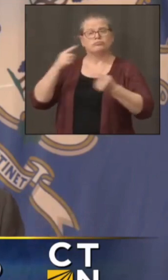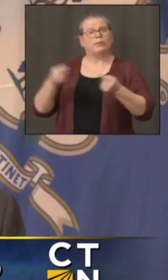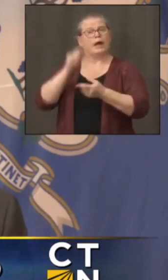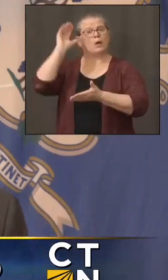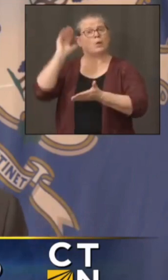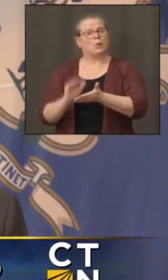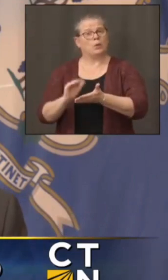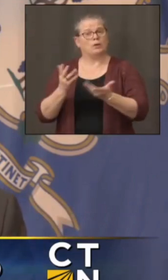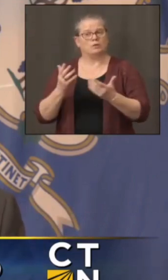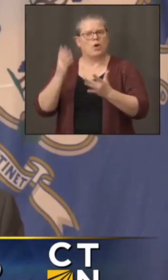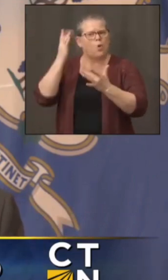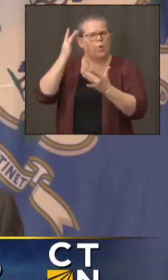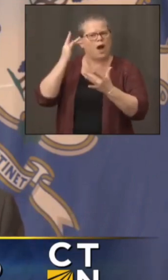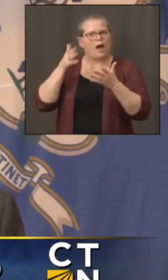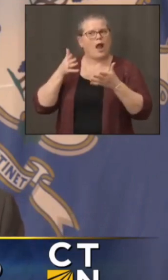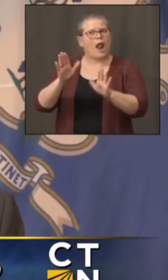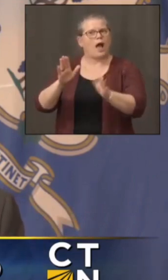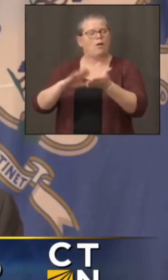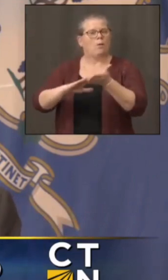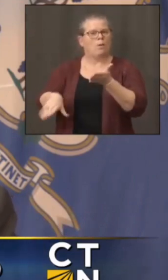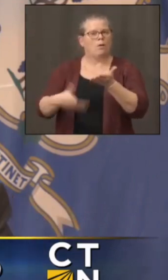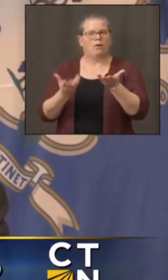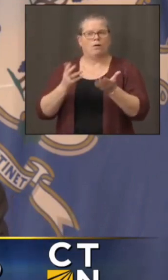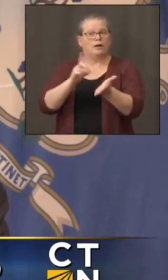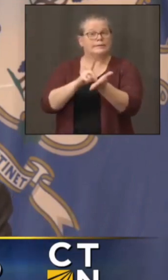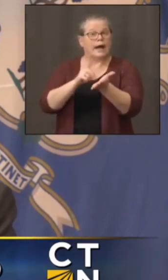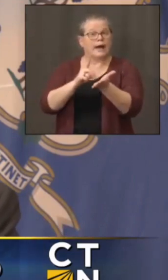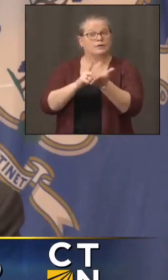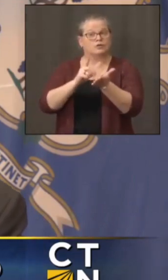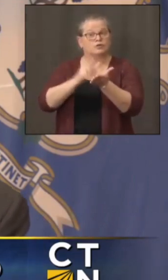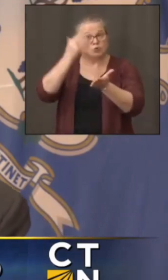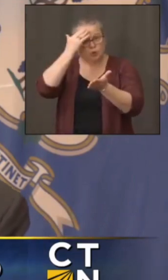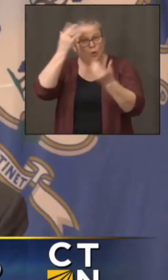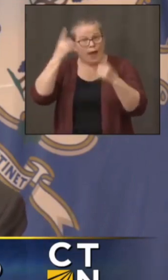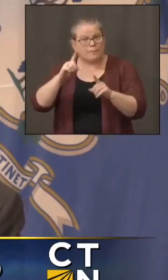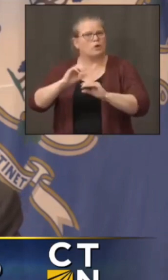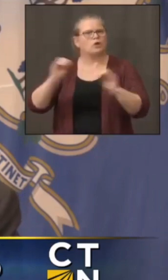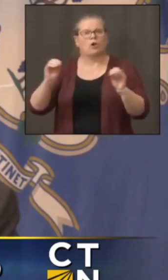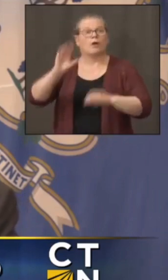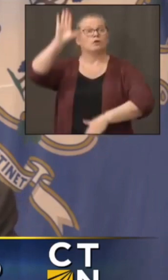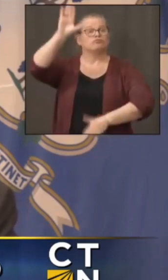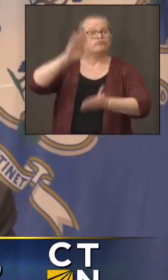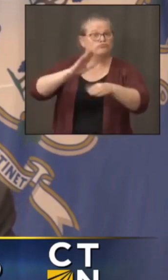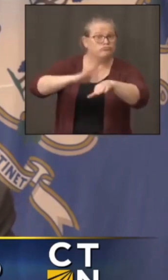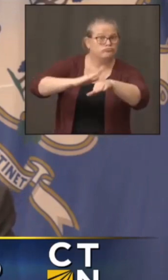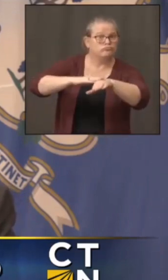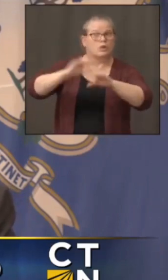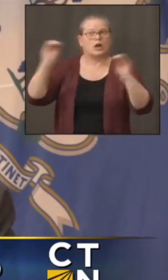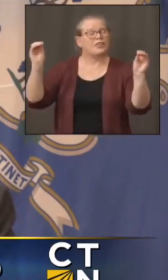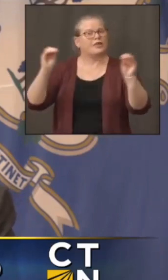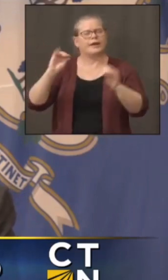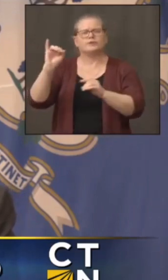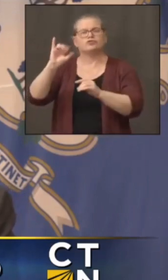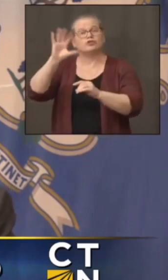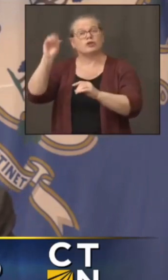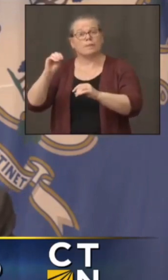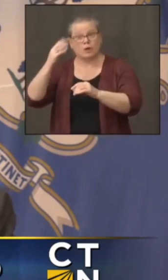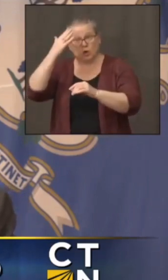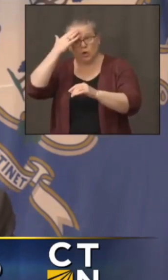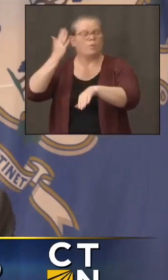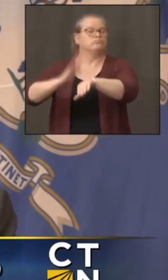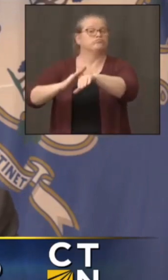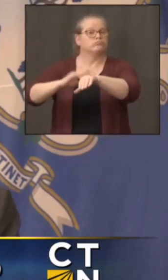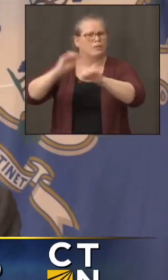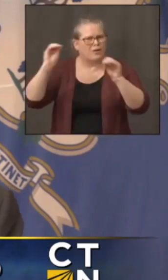stood up the hospitals knew about this nobody stood up the insurance companies were paying for it everybody just sort of passed it along so